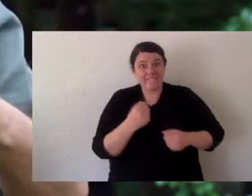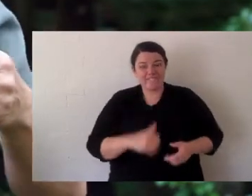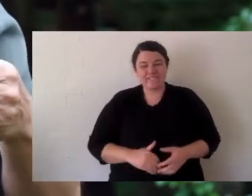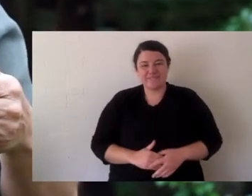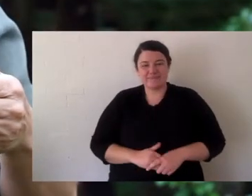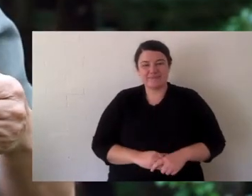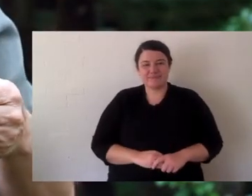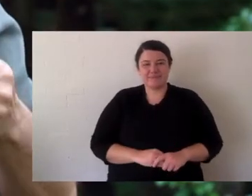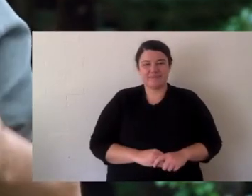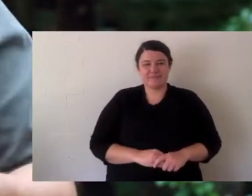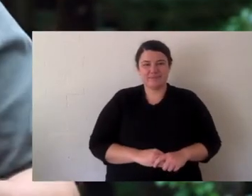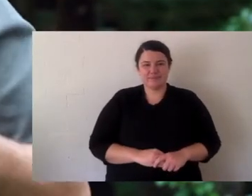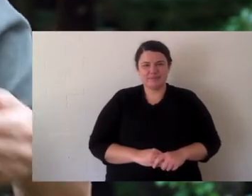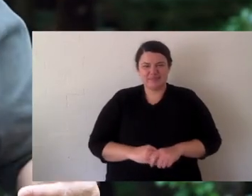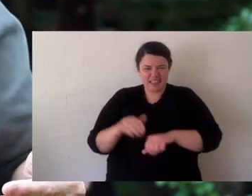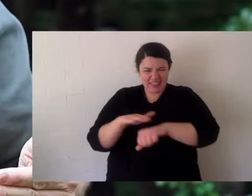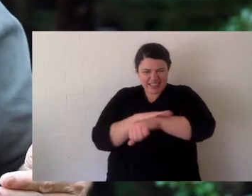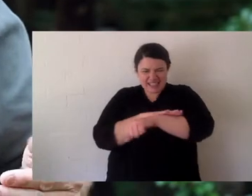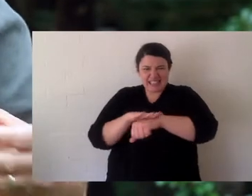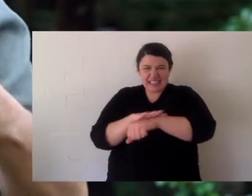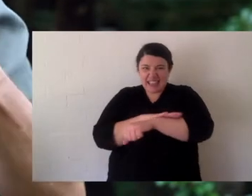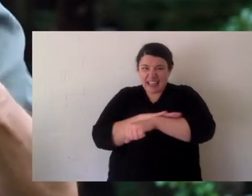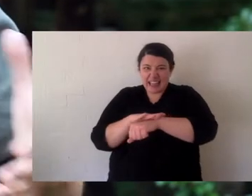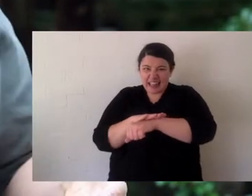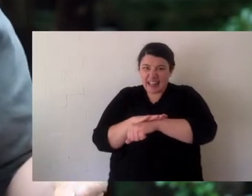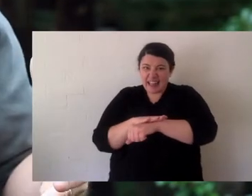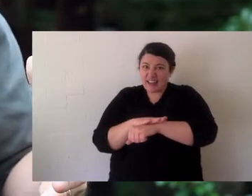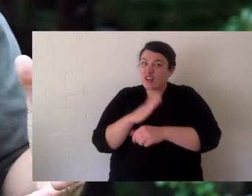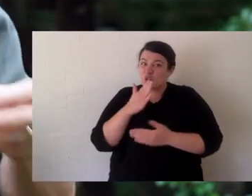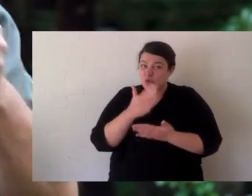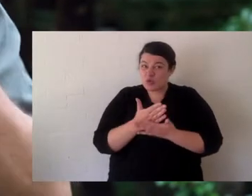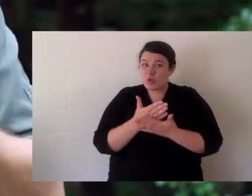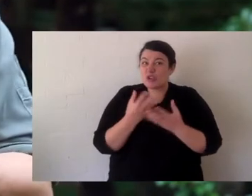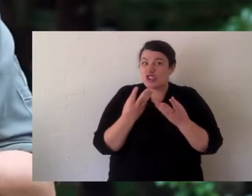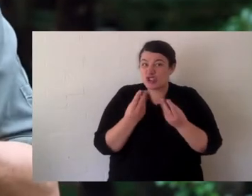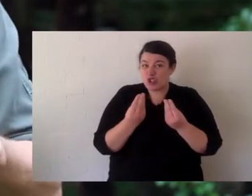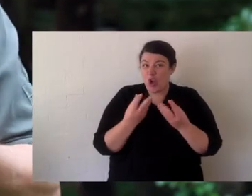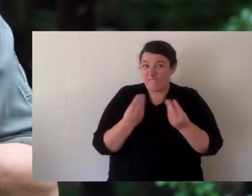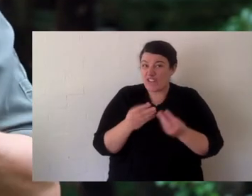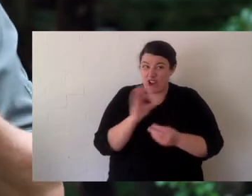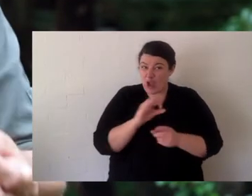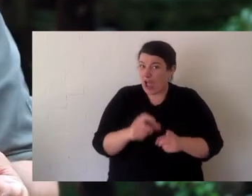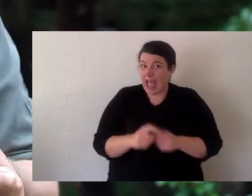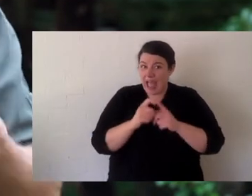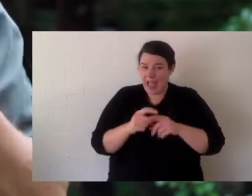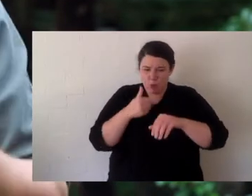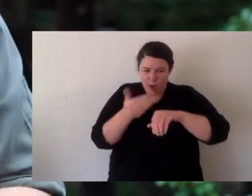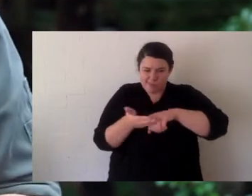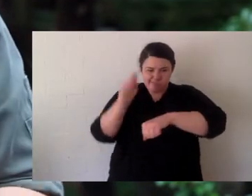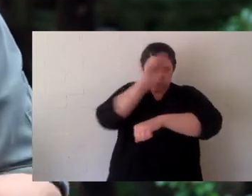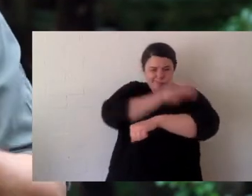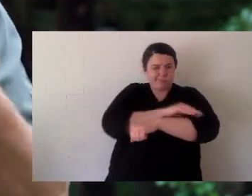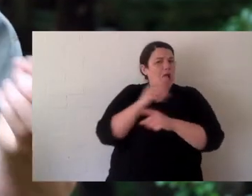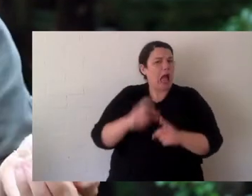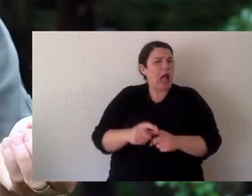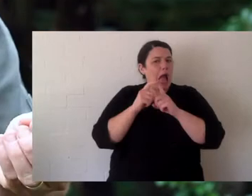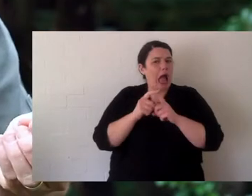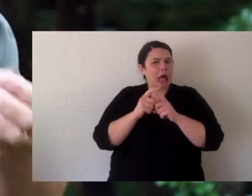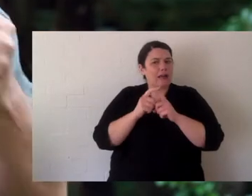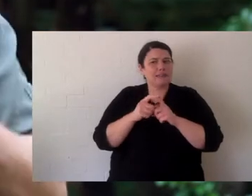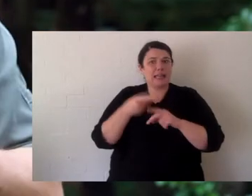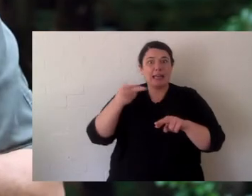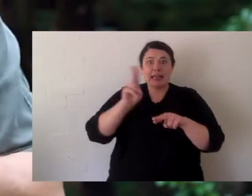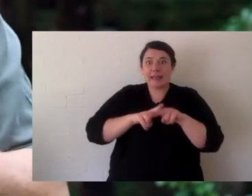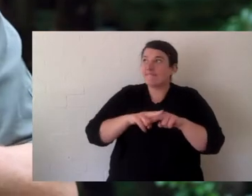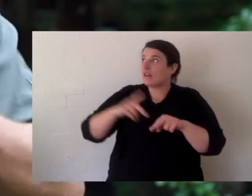but they can still see through it kind of like a crocodile. Now their skin, it might look spiky and scaly but it's actually quite soft